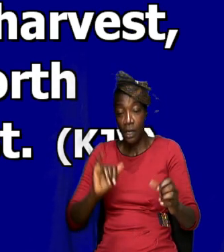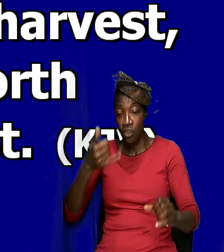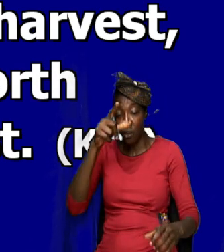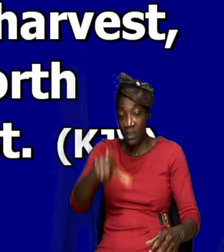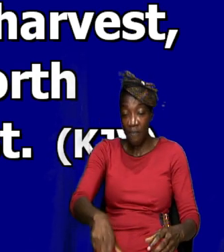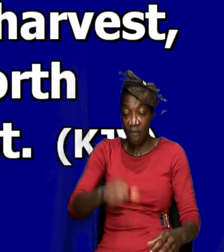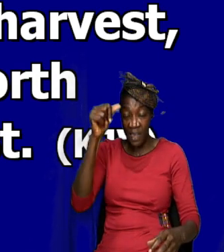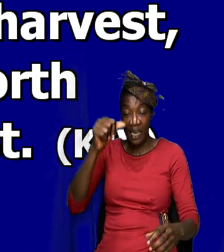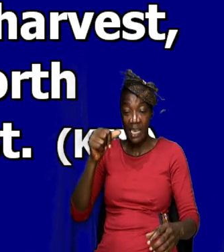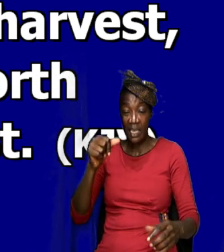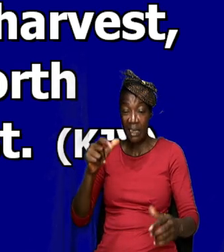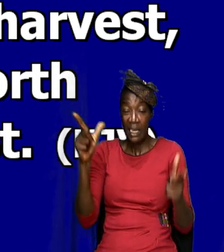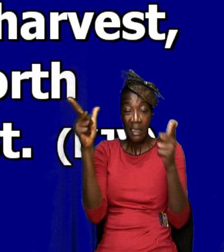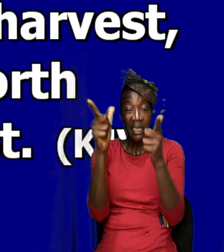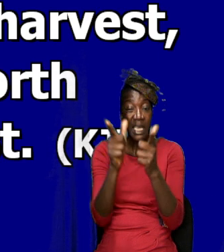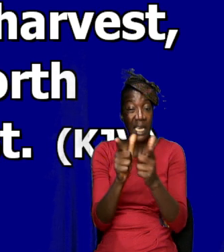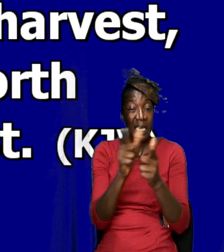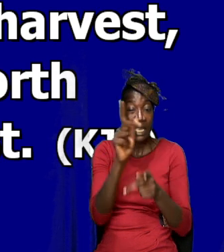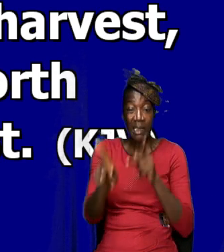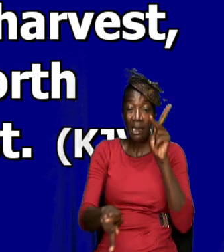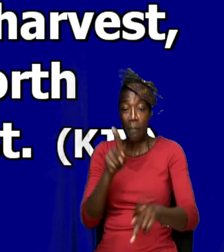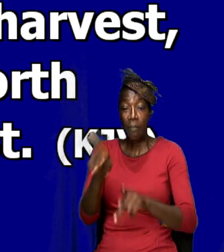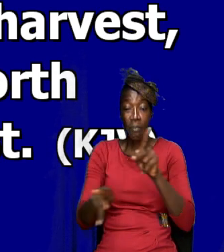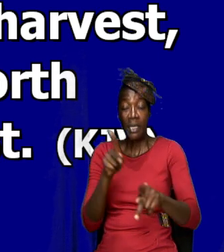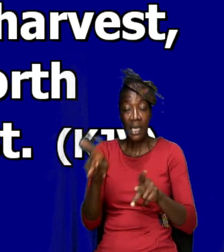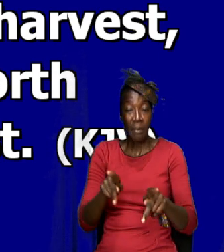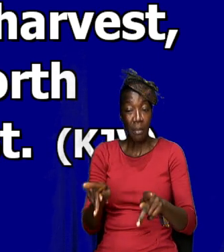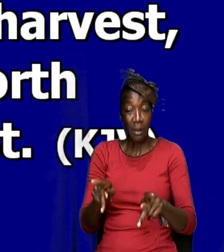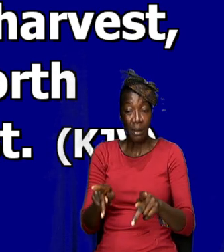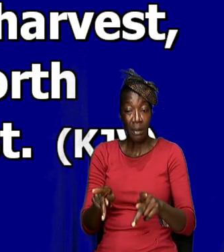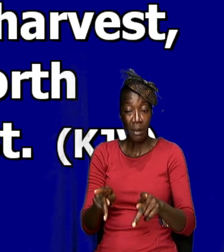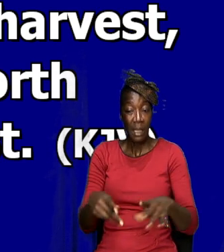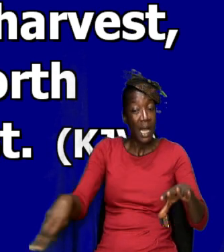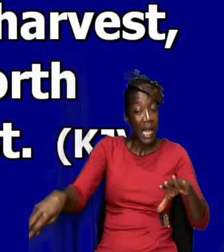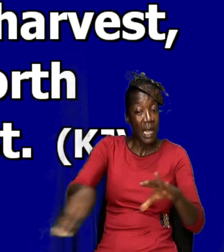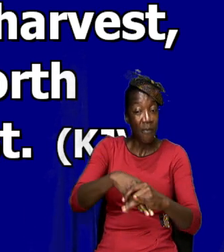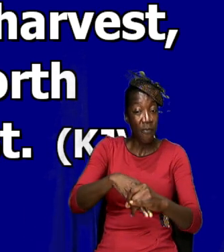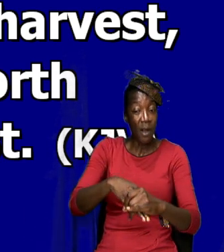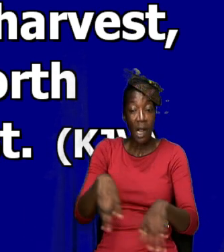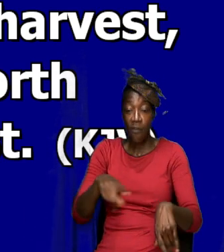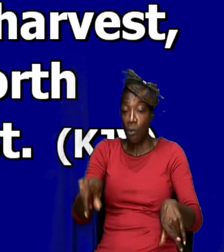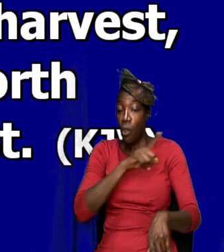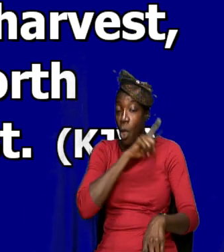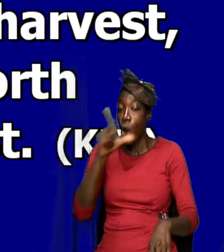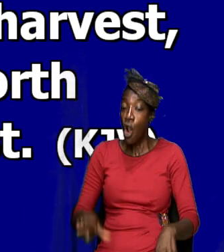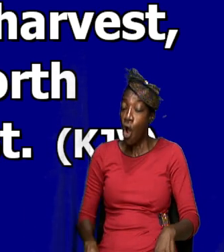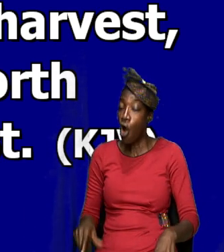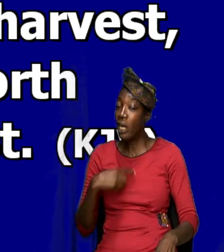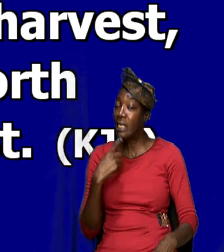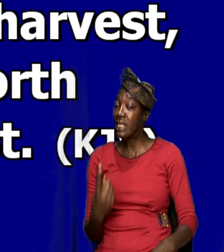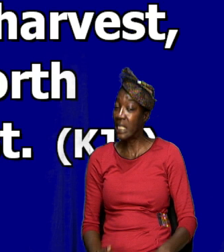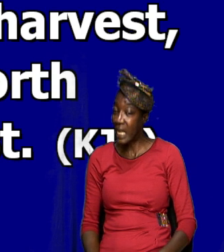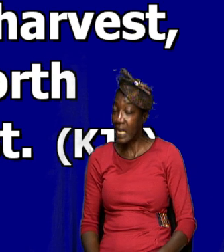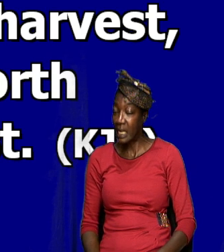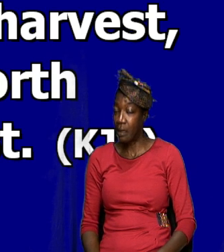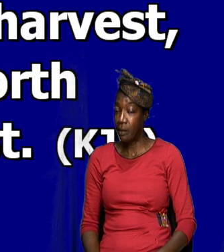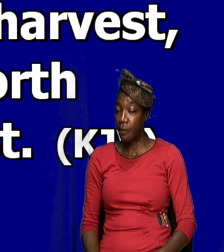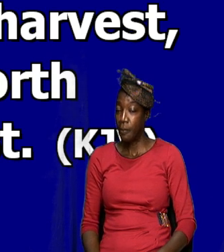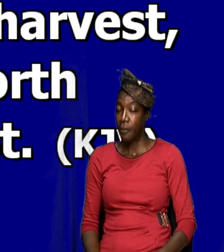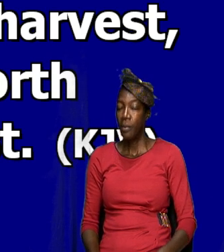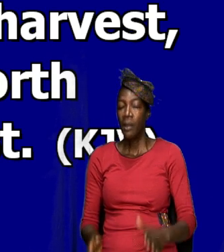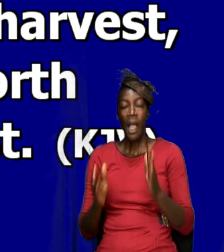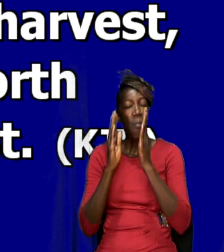that there's just a handful of persons that is involved. But, the Lord says, the scriptures say,